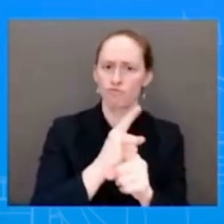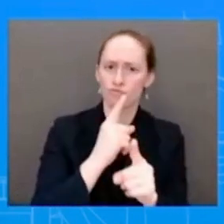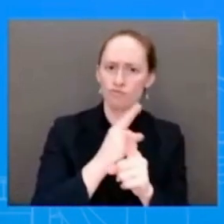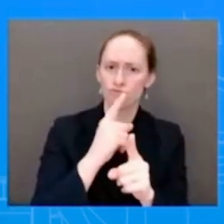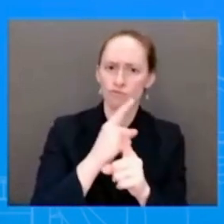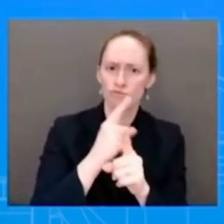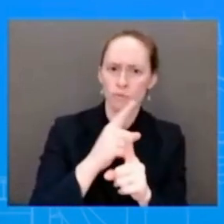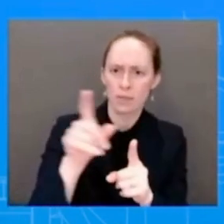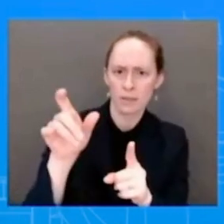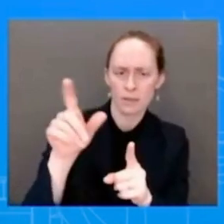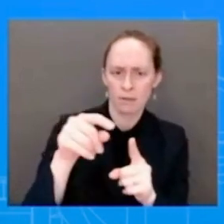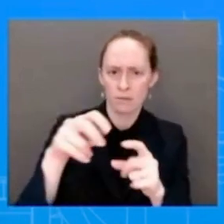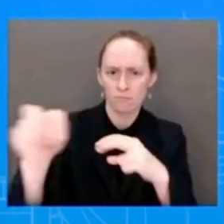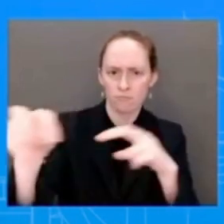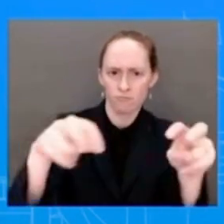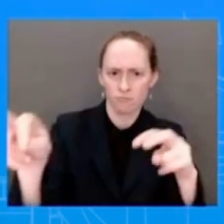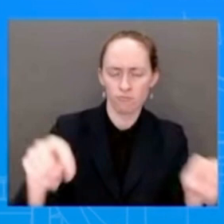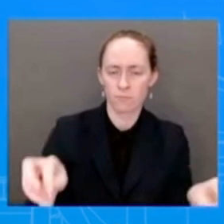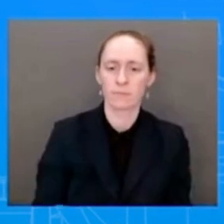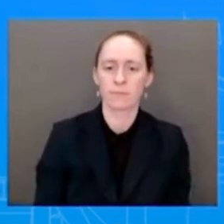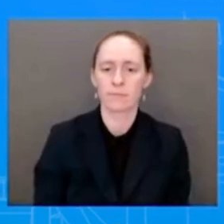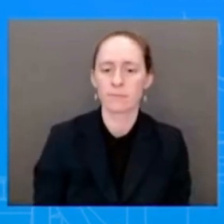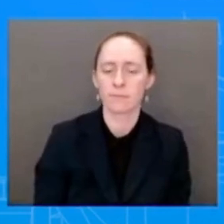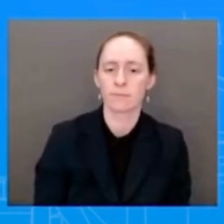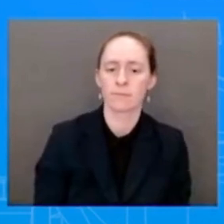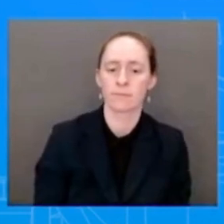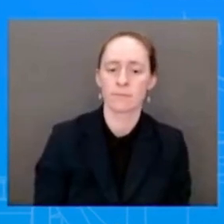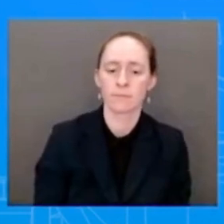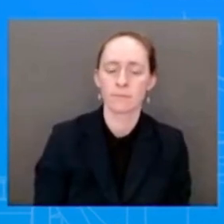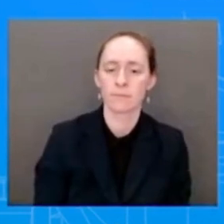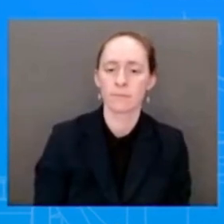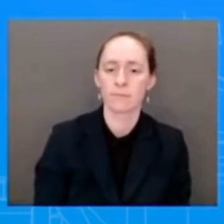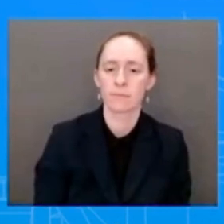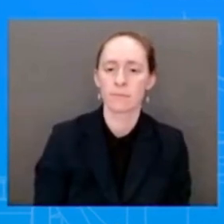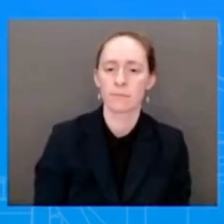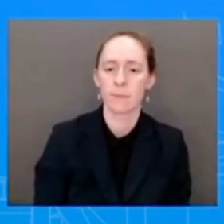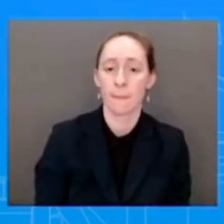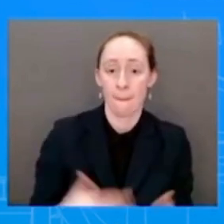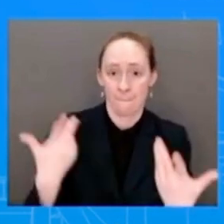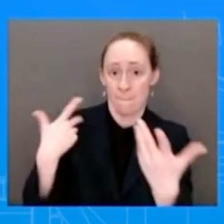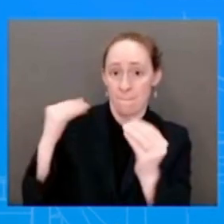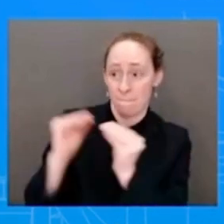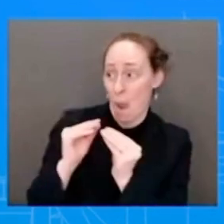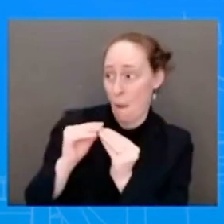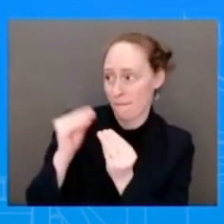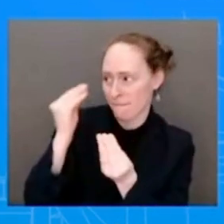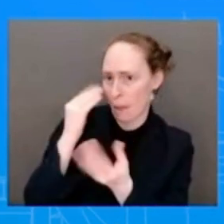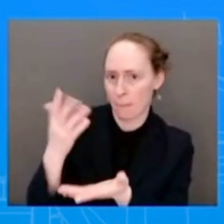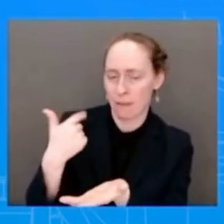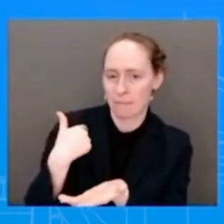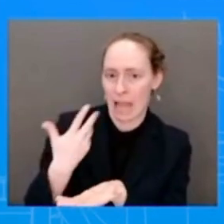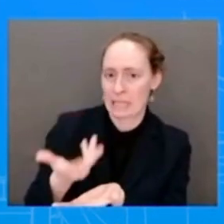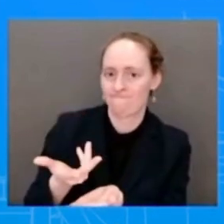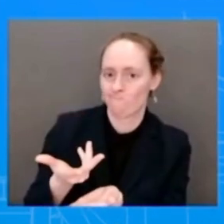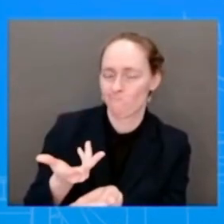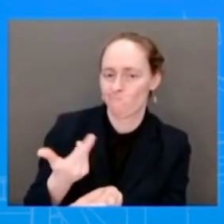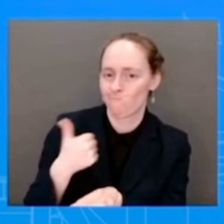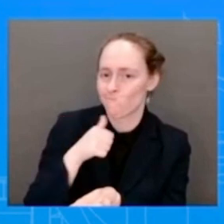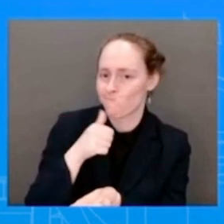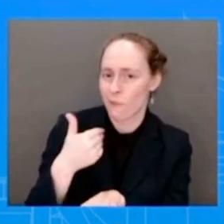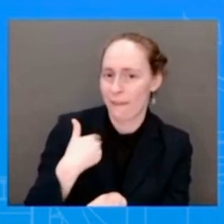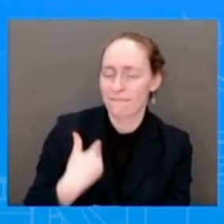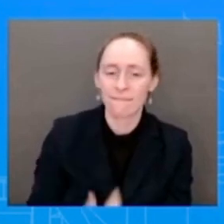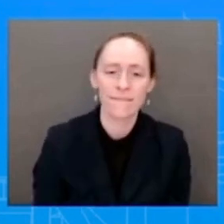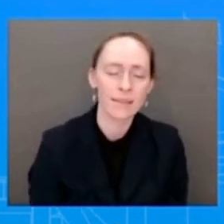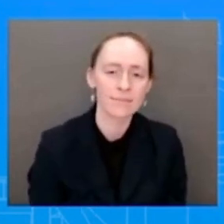on more detainees being transported, just don't have anything to share there. This weekend the Democratic National